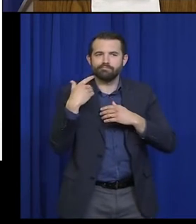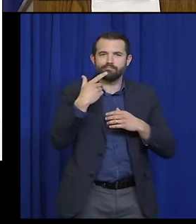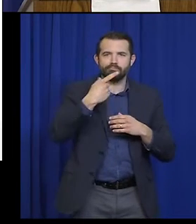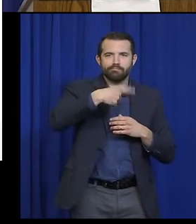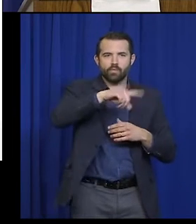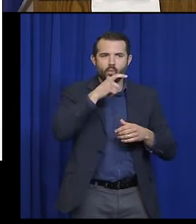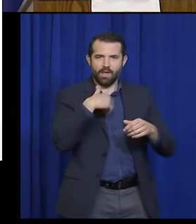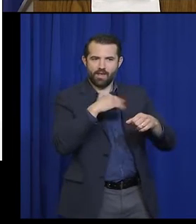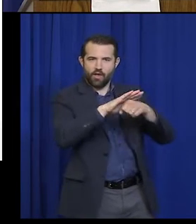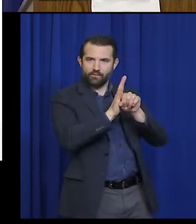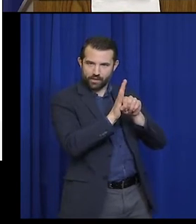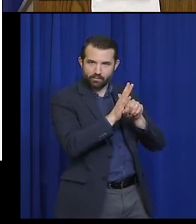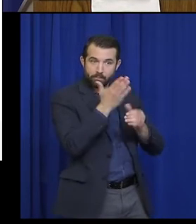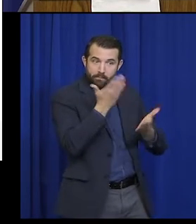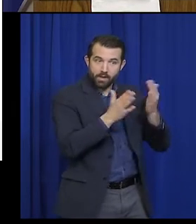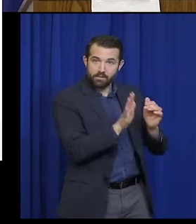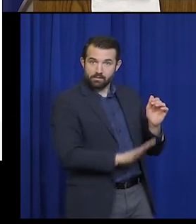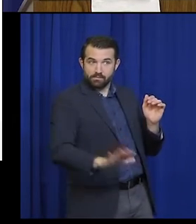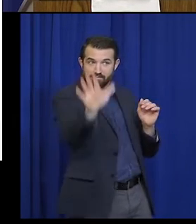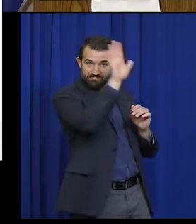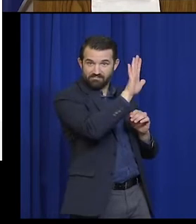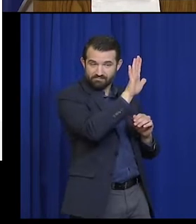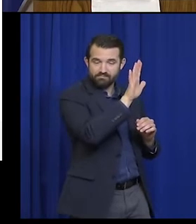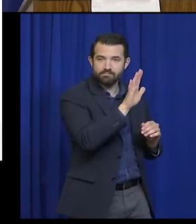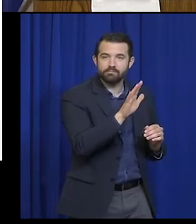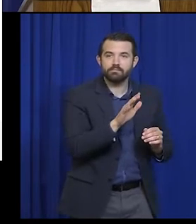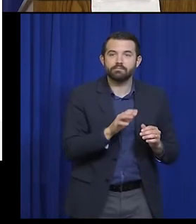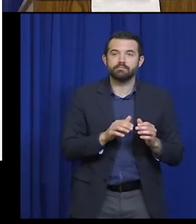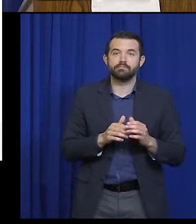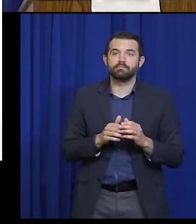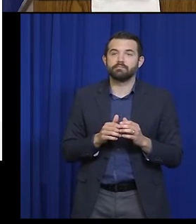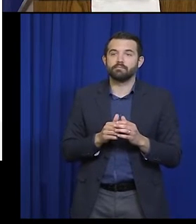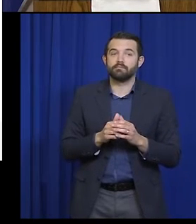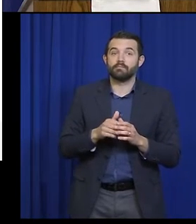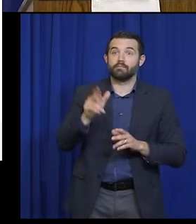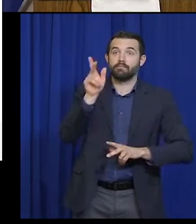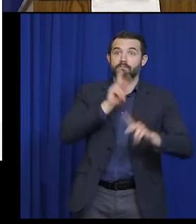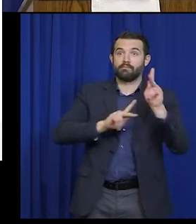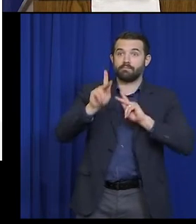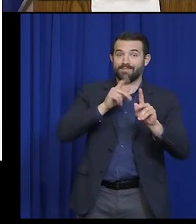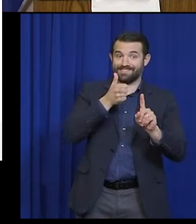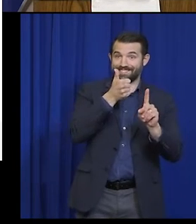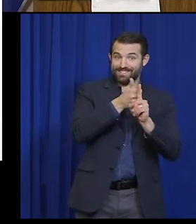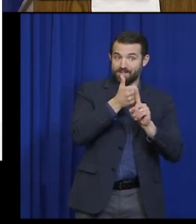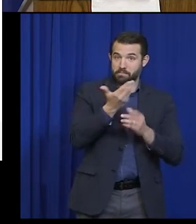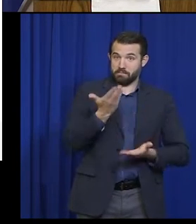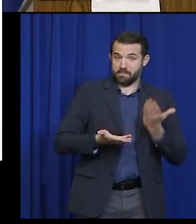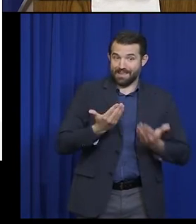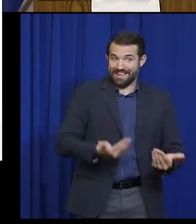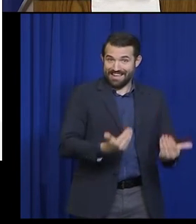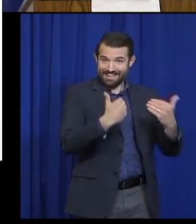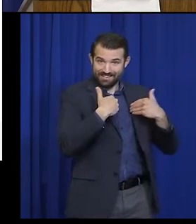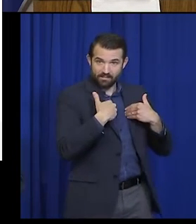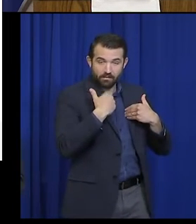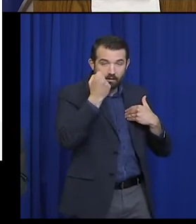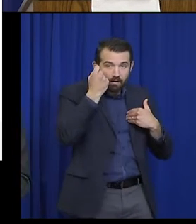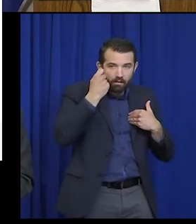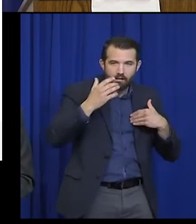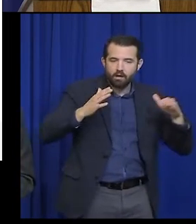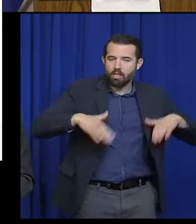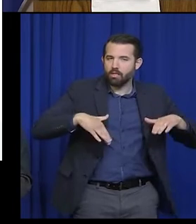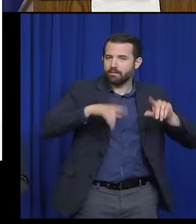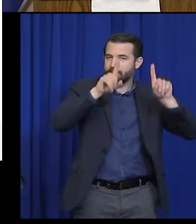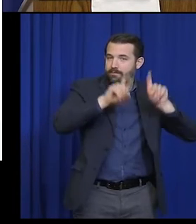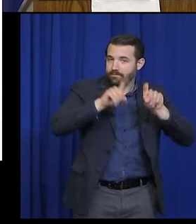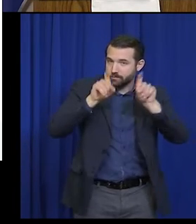capture those patients who might have COVID-19 even if they haven't yet been tested. We've talked about